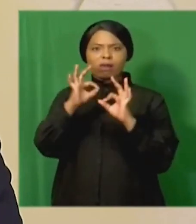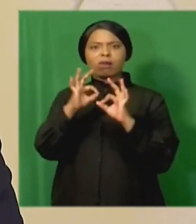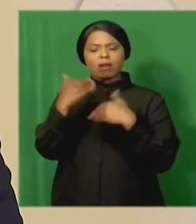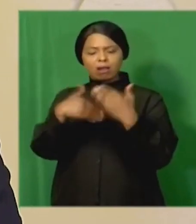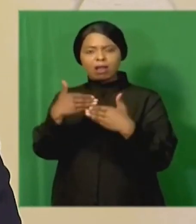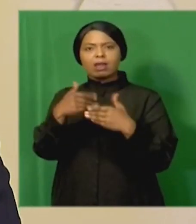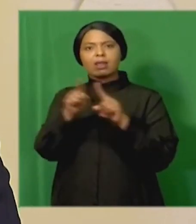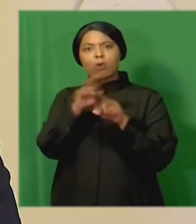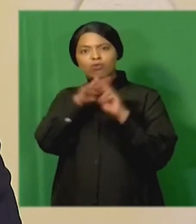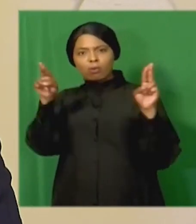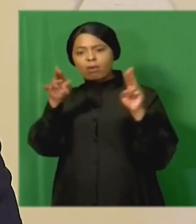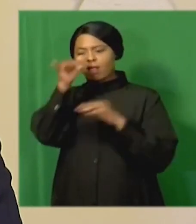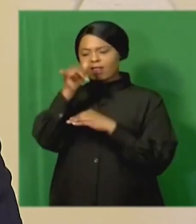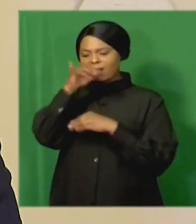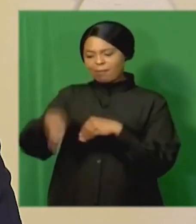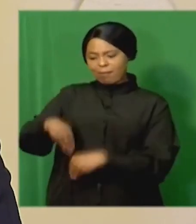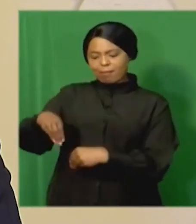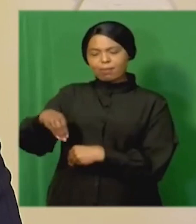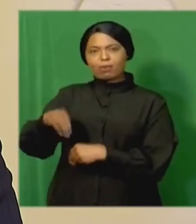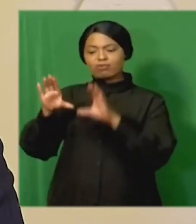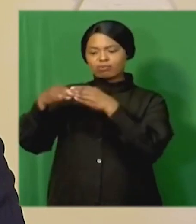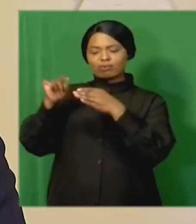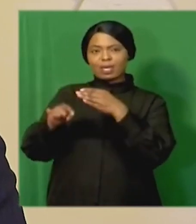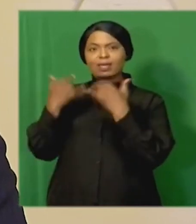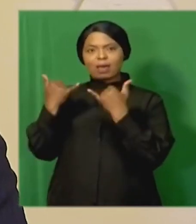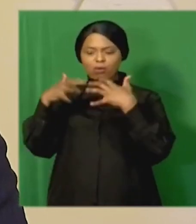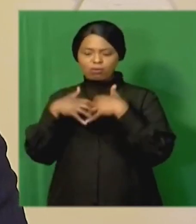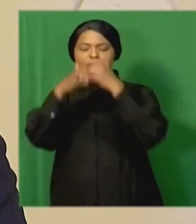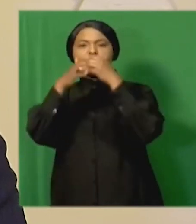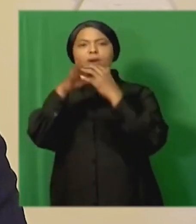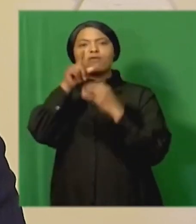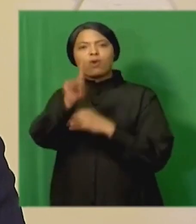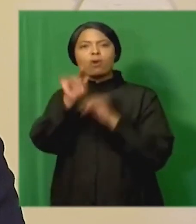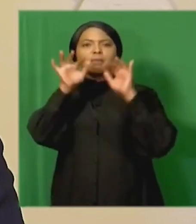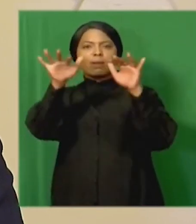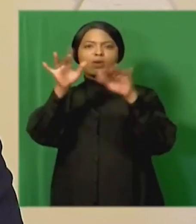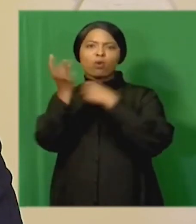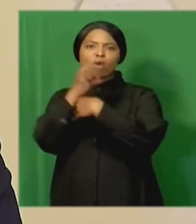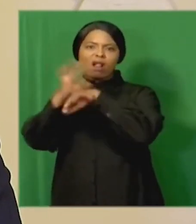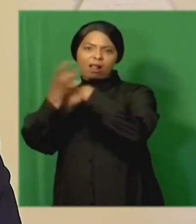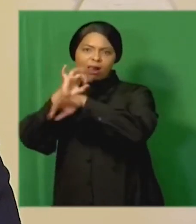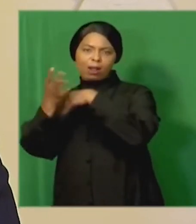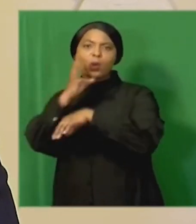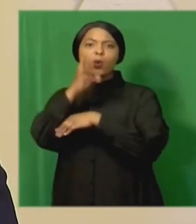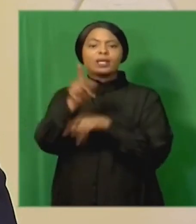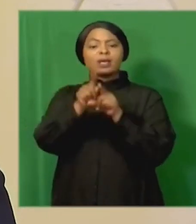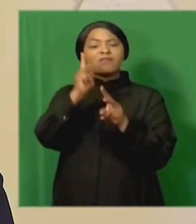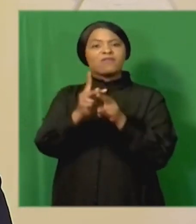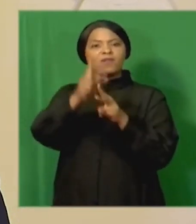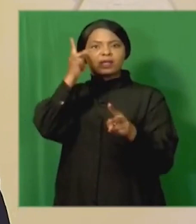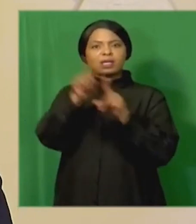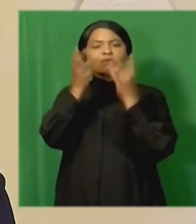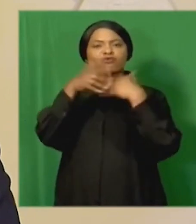integrated anti-corruption institutional framework will be produced for public consultation finalization